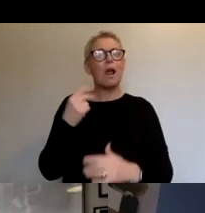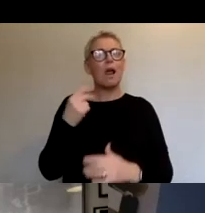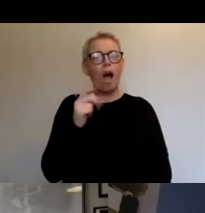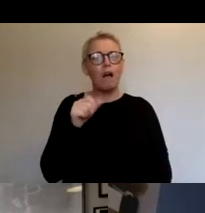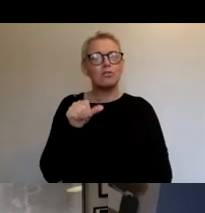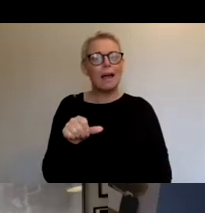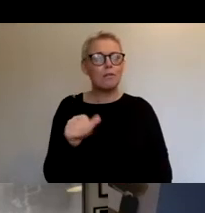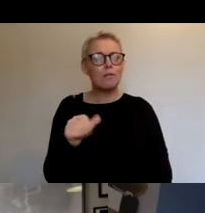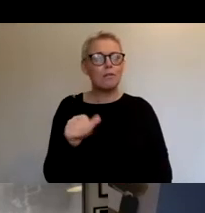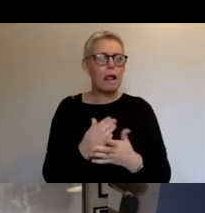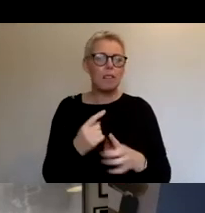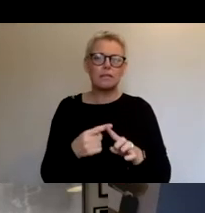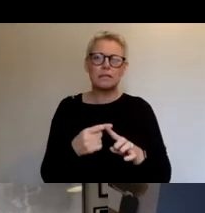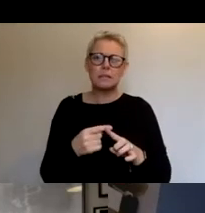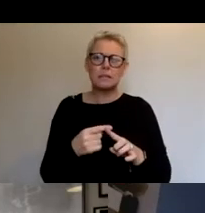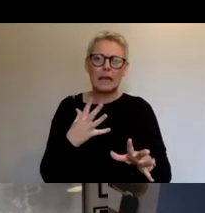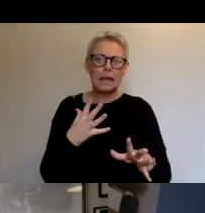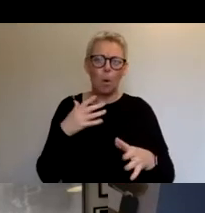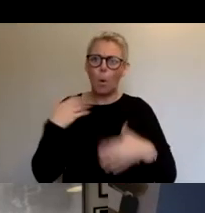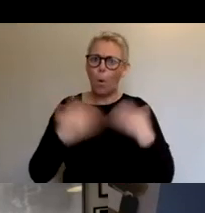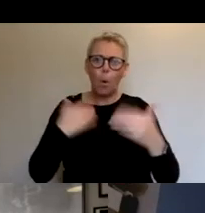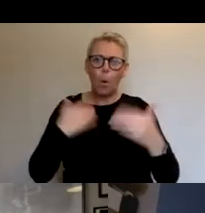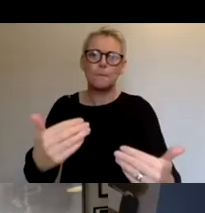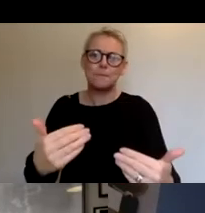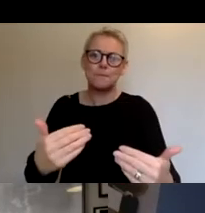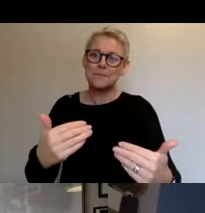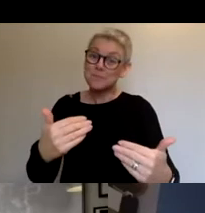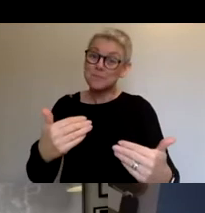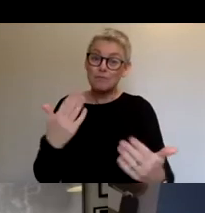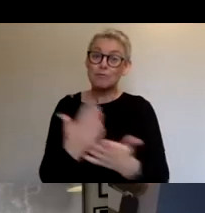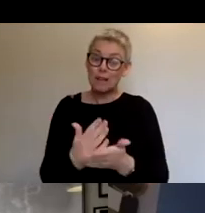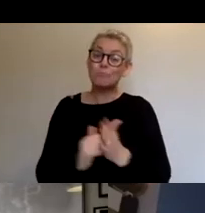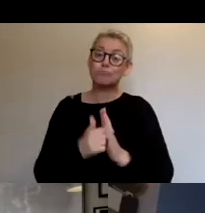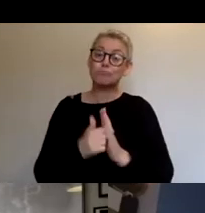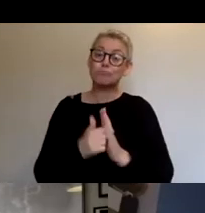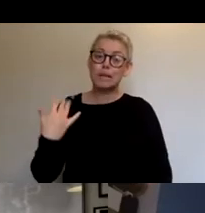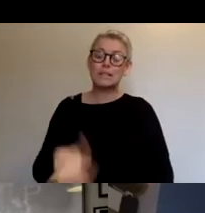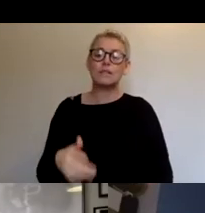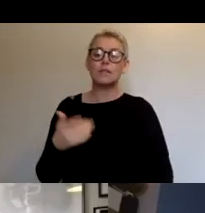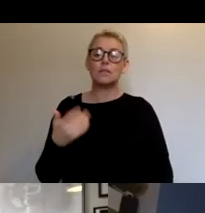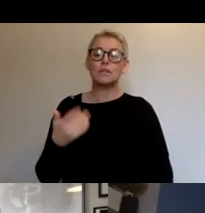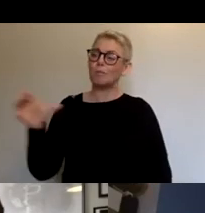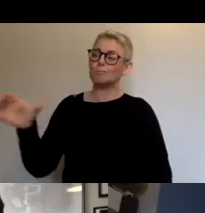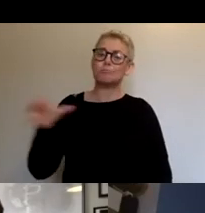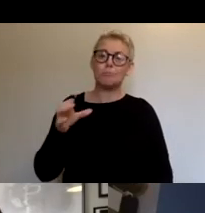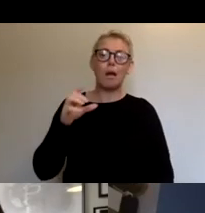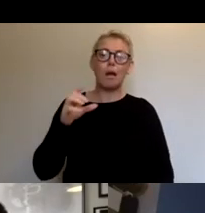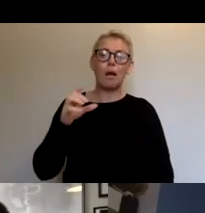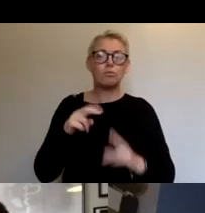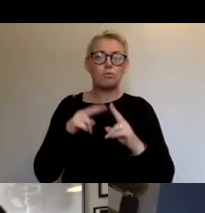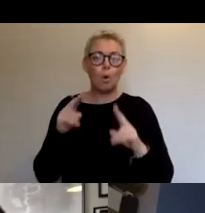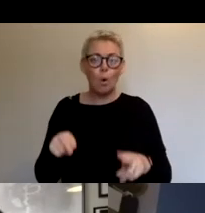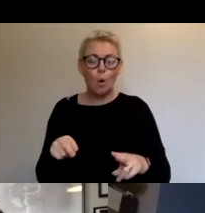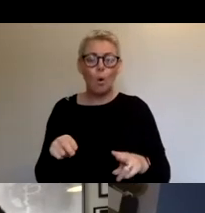none of us to think better of it. So we pulled together a partners. So Colston Hall, St. Paul's Carnival, Trinity,